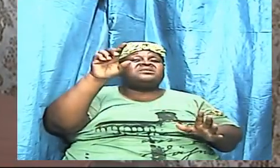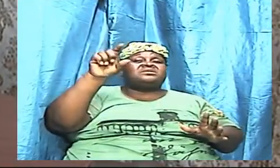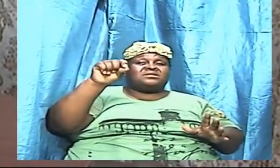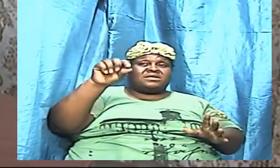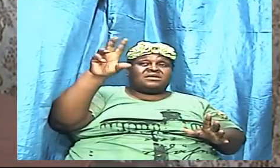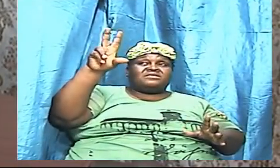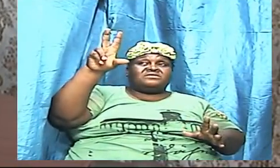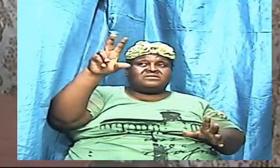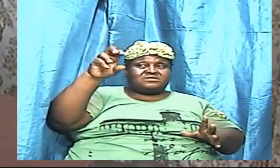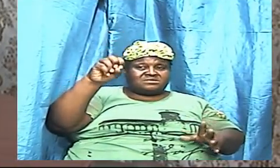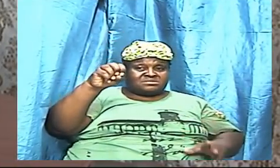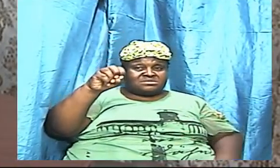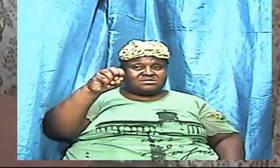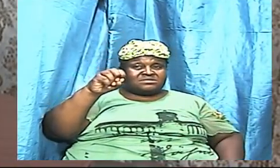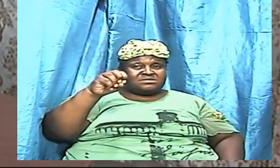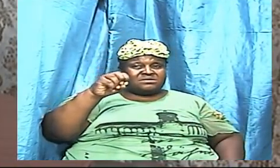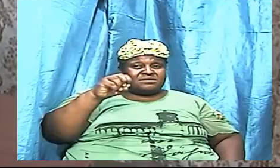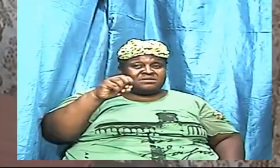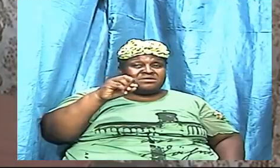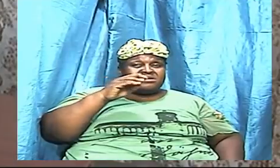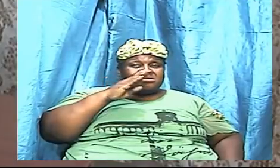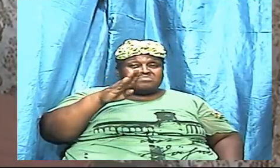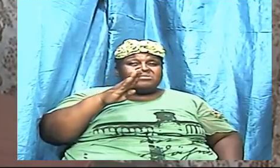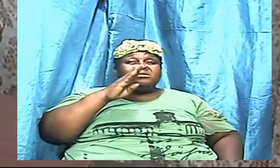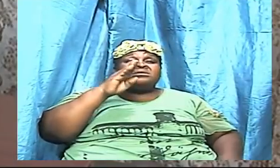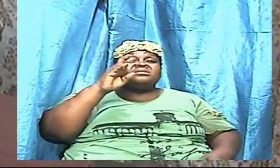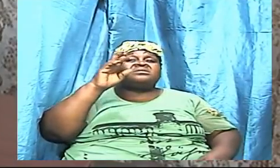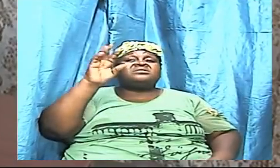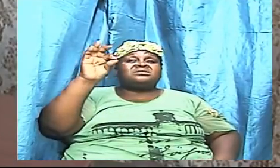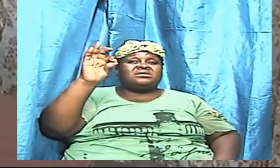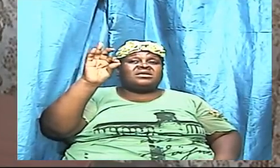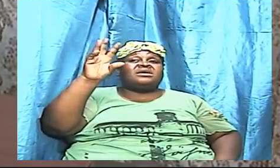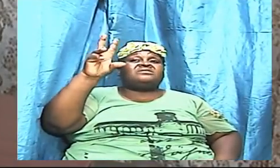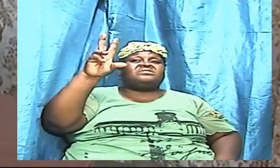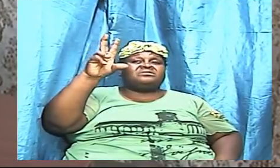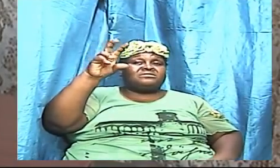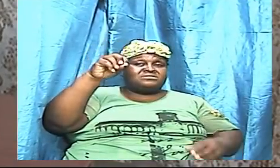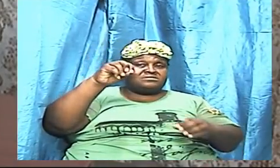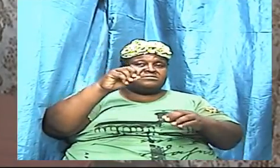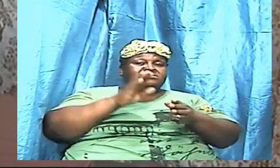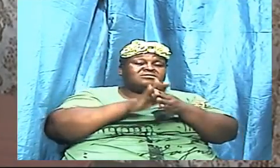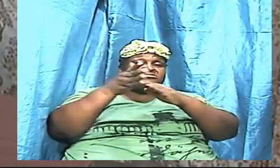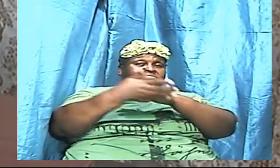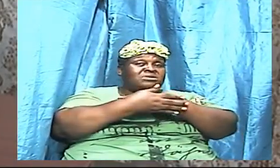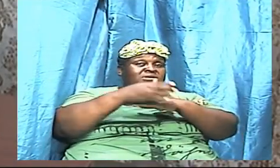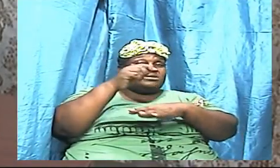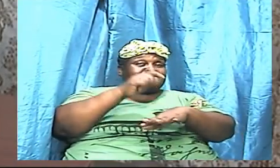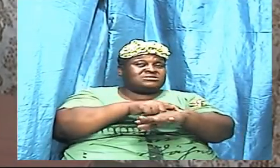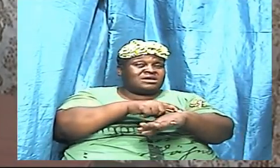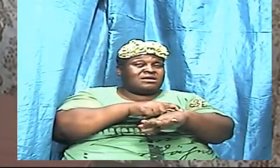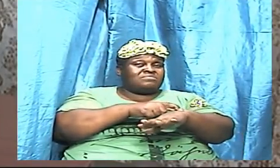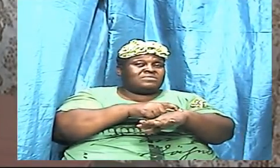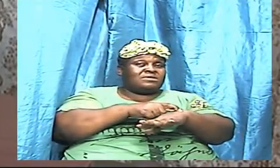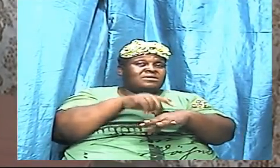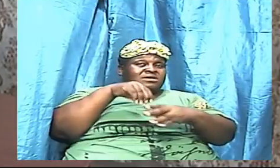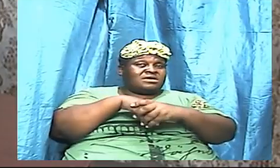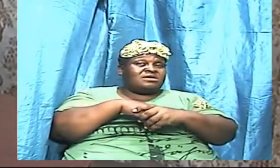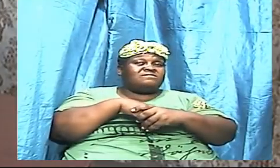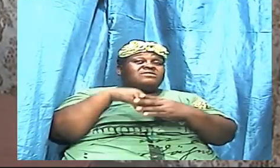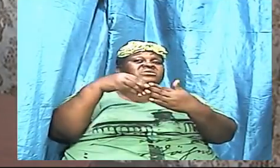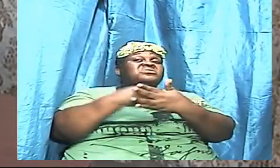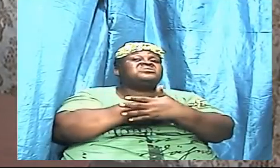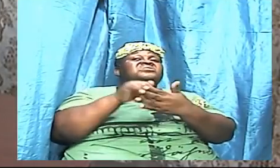going to adopt it is going to be 930 Jamaican time it means that if you are in New York